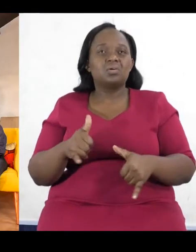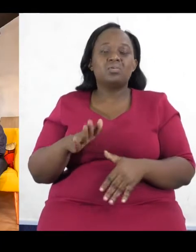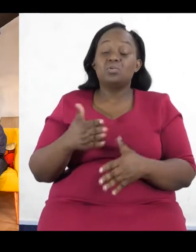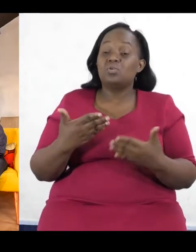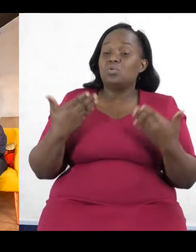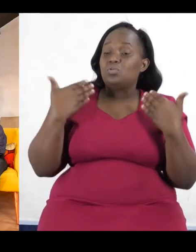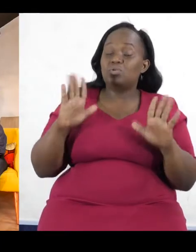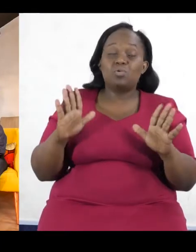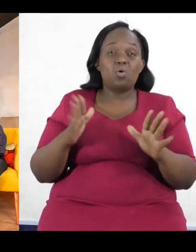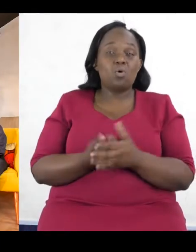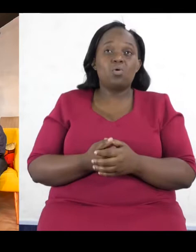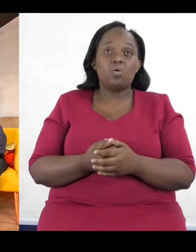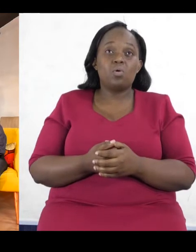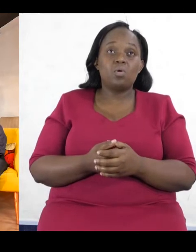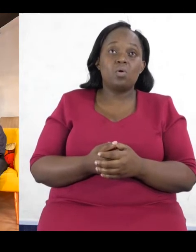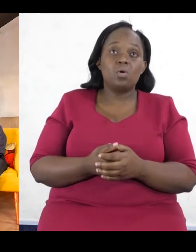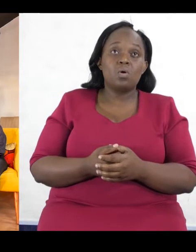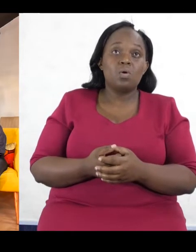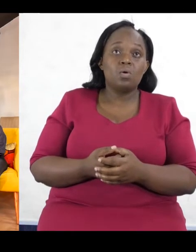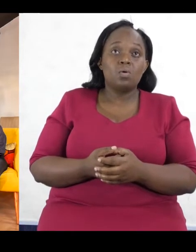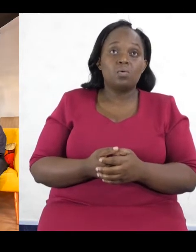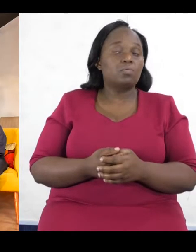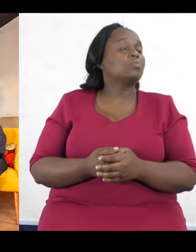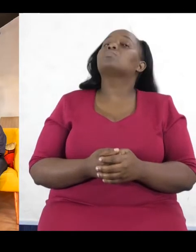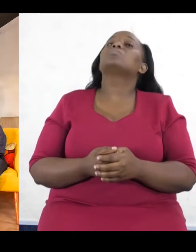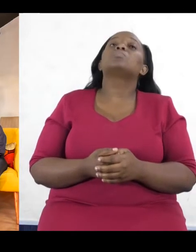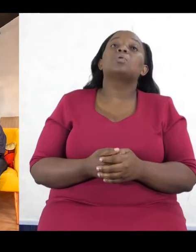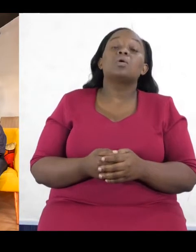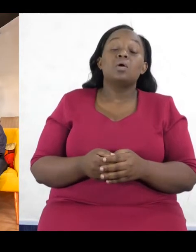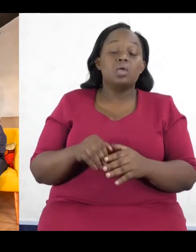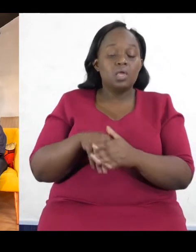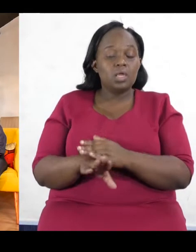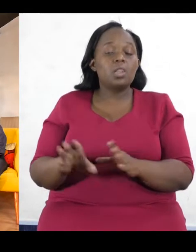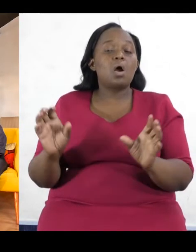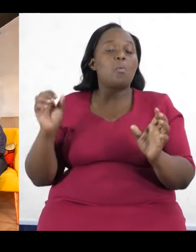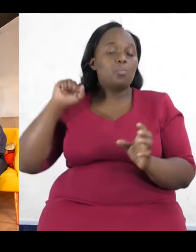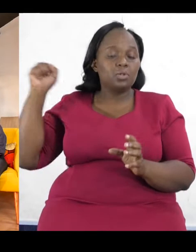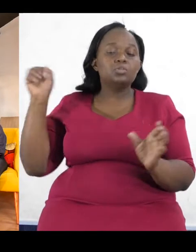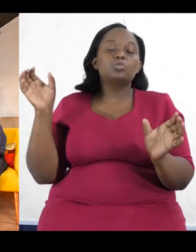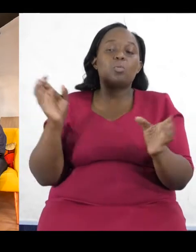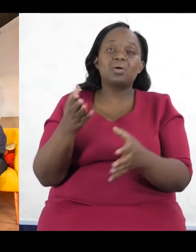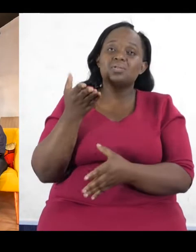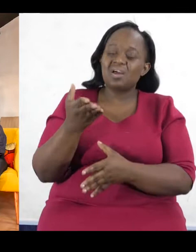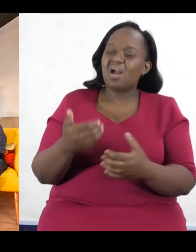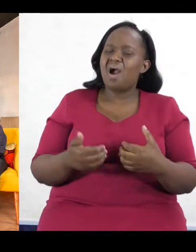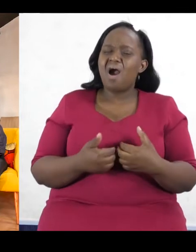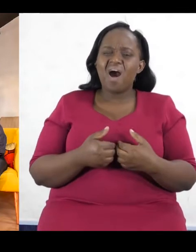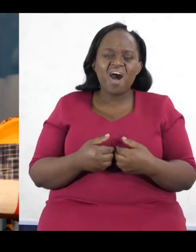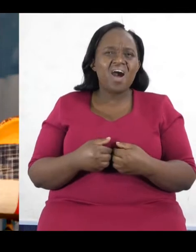within the political parties that exist, like, there's a lot of bureaucracy, there's a lot of patriarchy, especially for women.